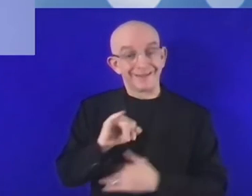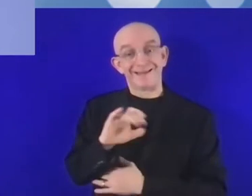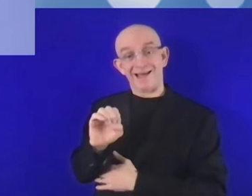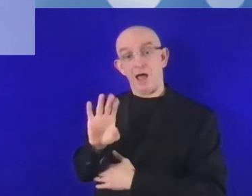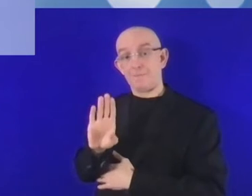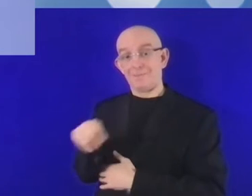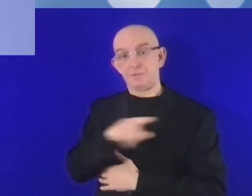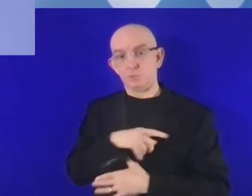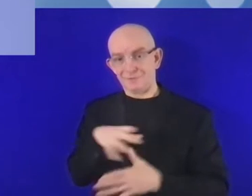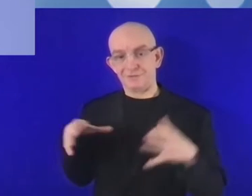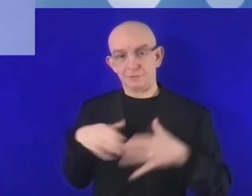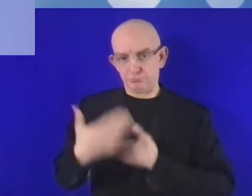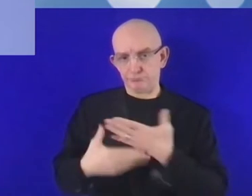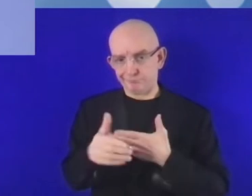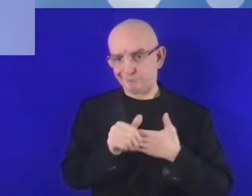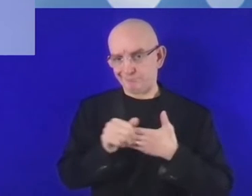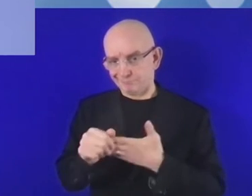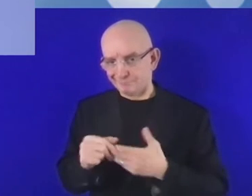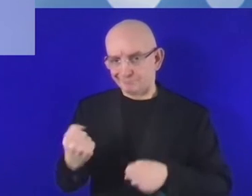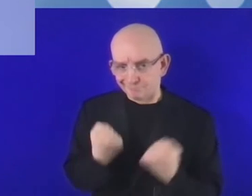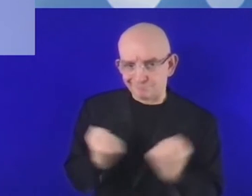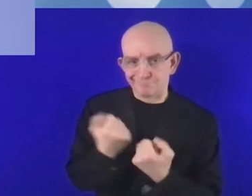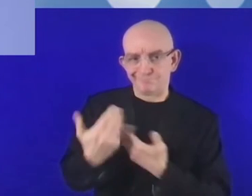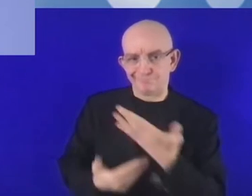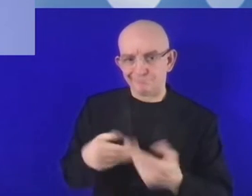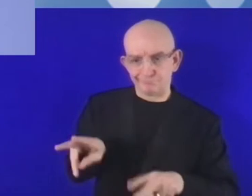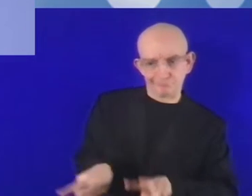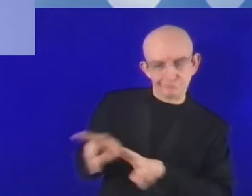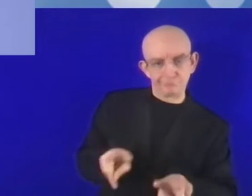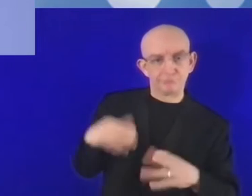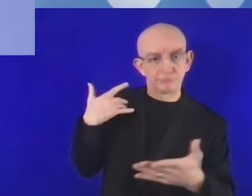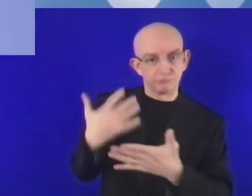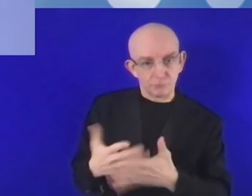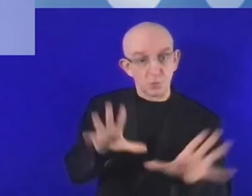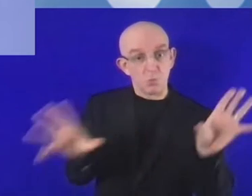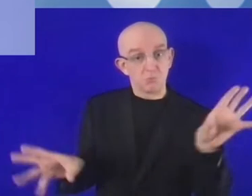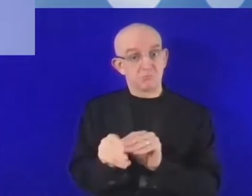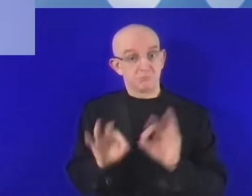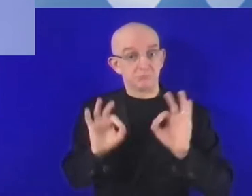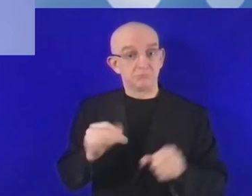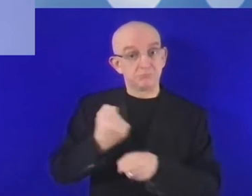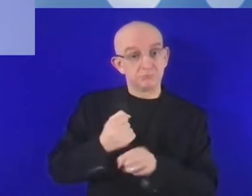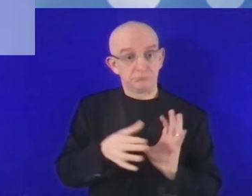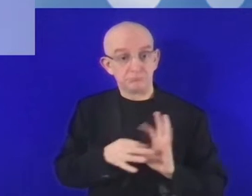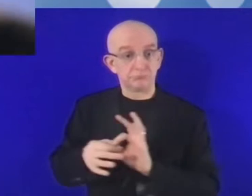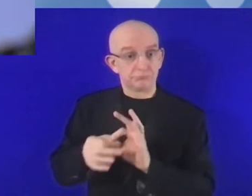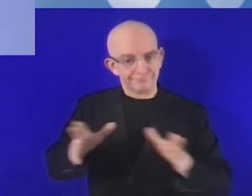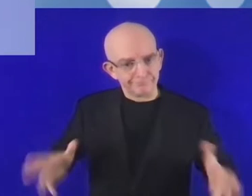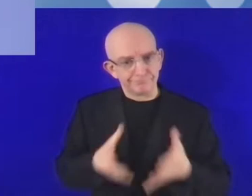efforts are true enablers for the twin transition, green and digital. So, and